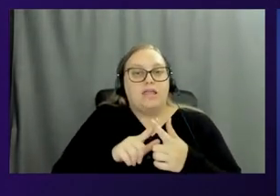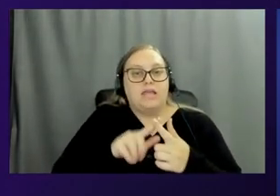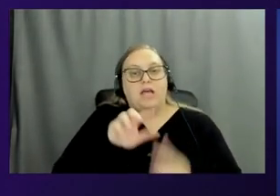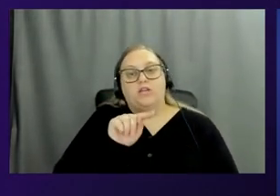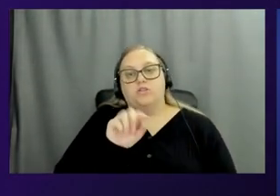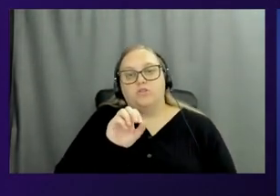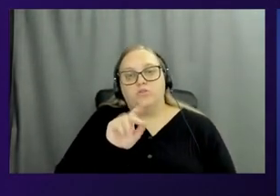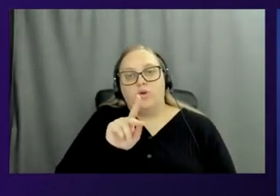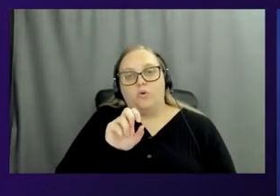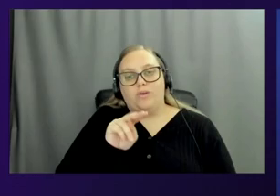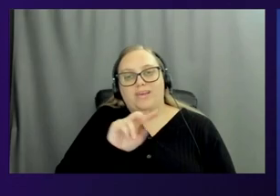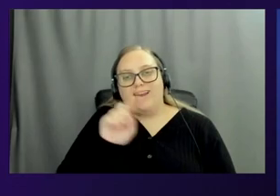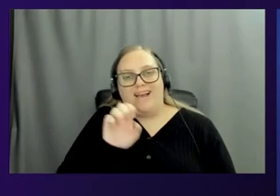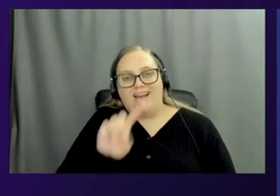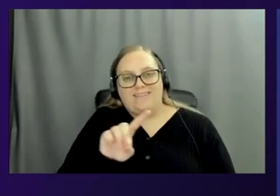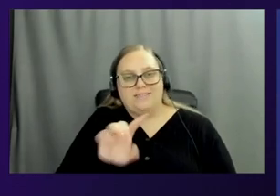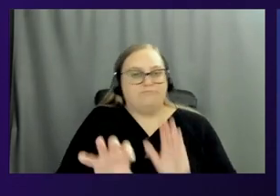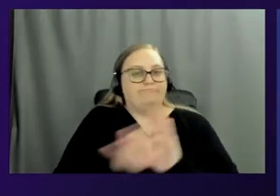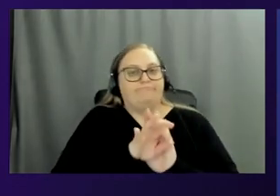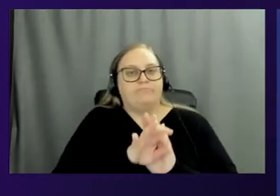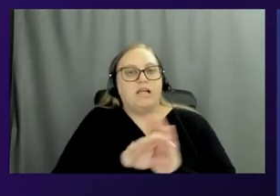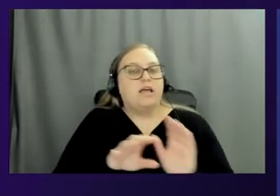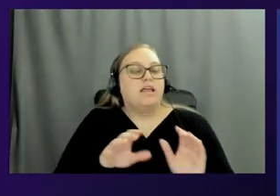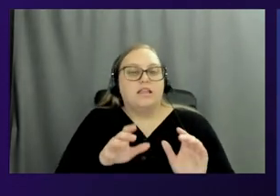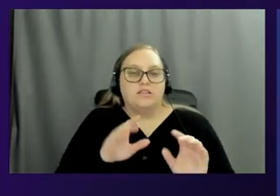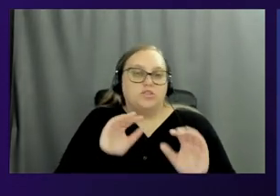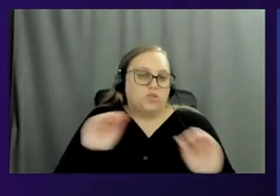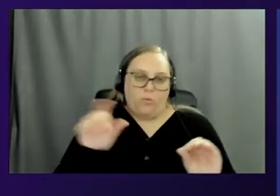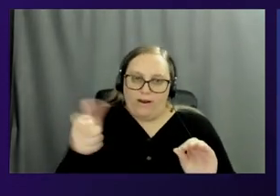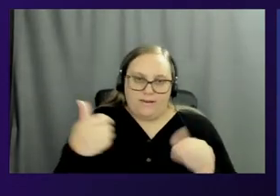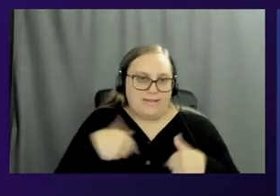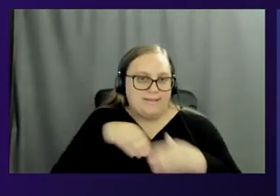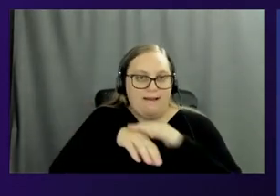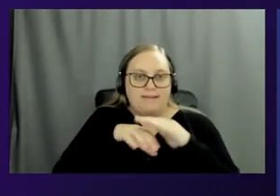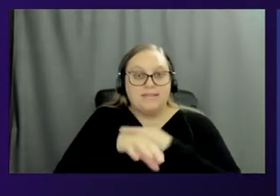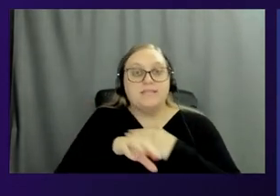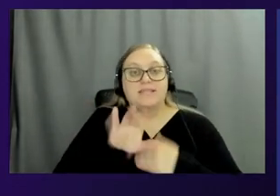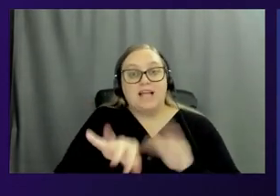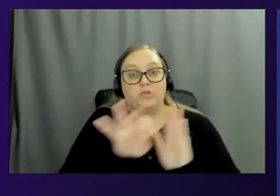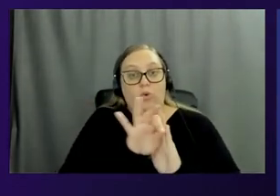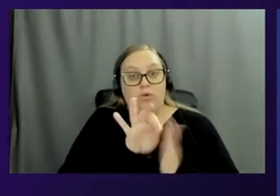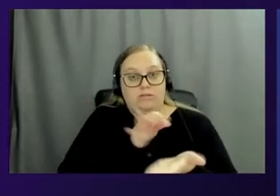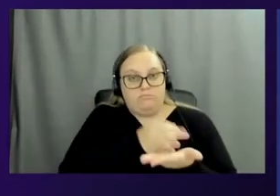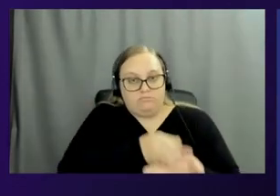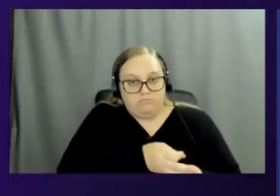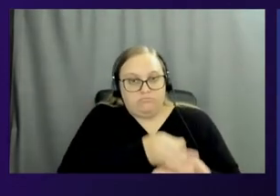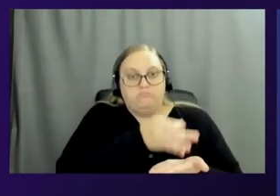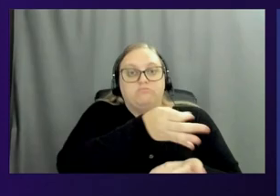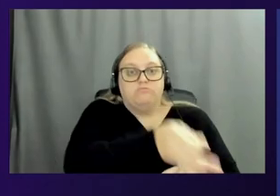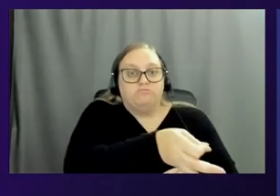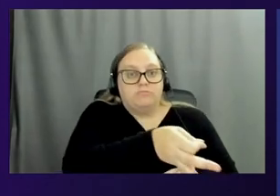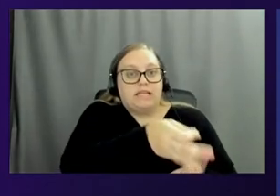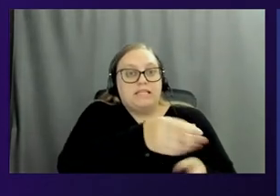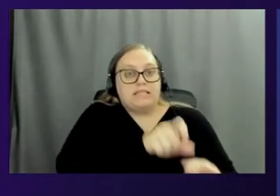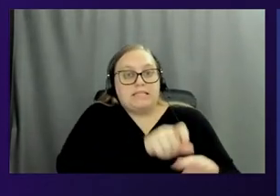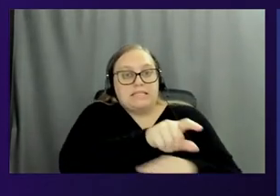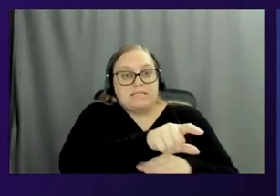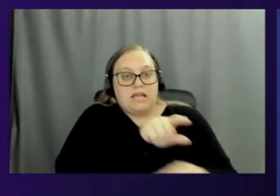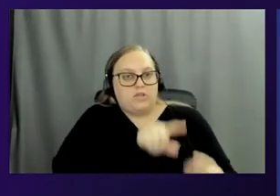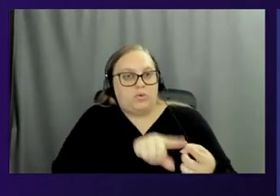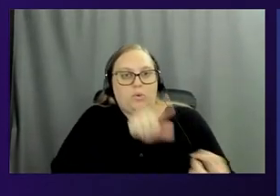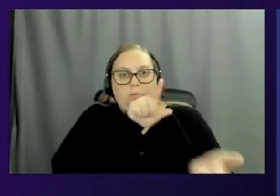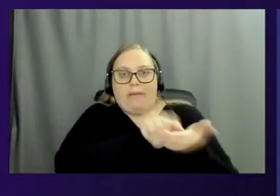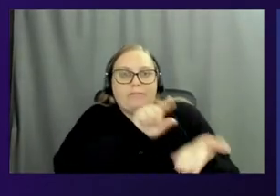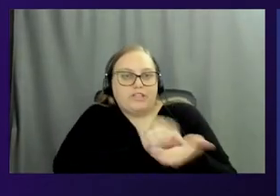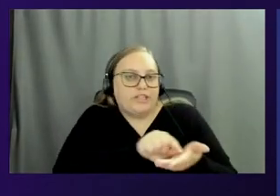nobody has access to any of the data in there. And then the token gets sent out, you know, for personalized advertisement publishing, whatever the case may be.